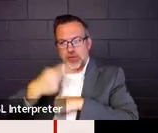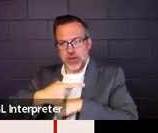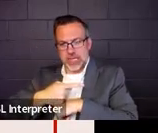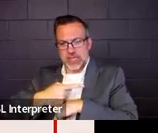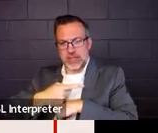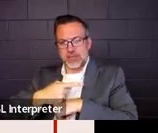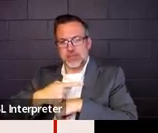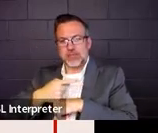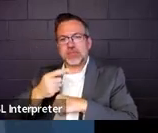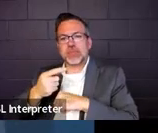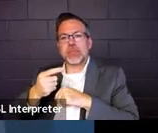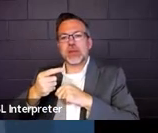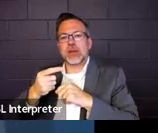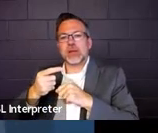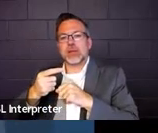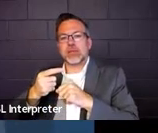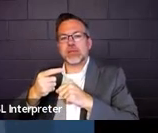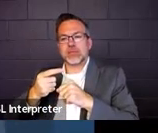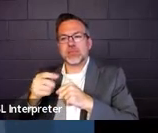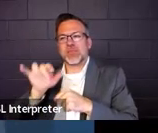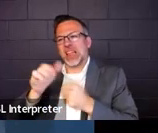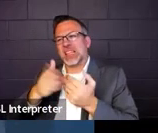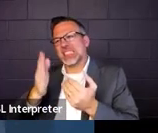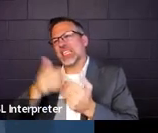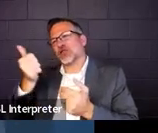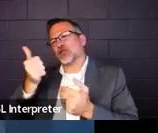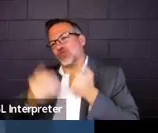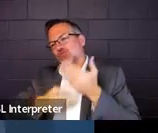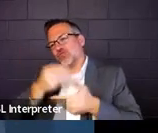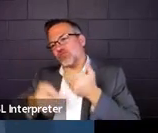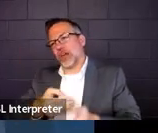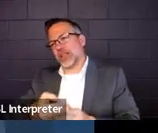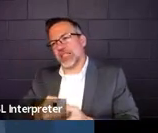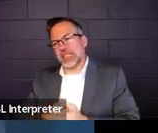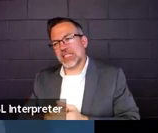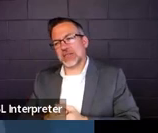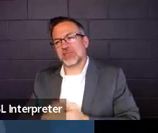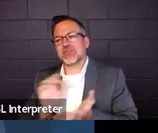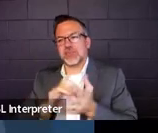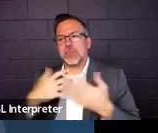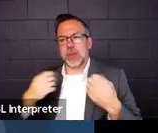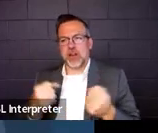So that is a much easier process. Medical.